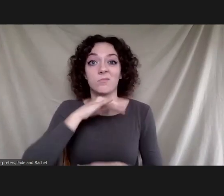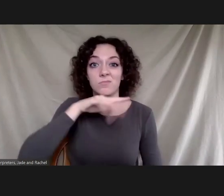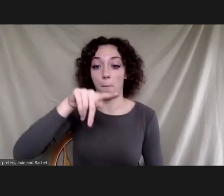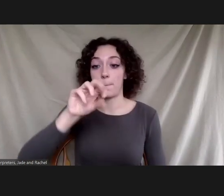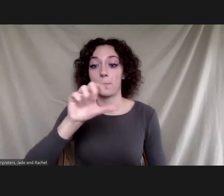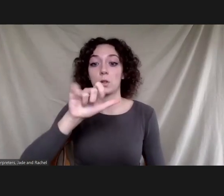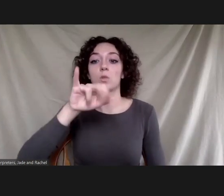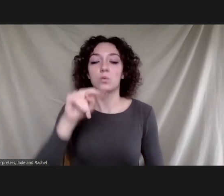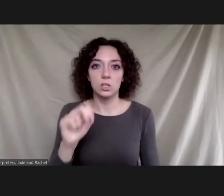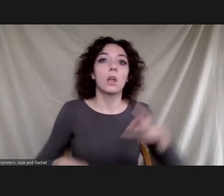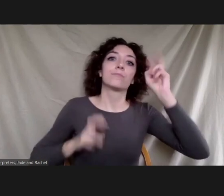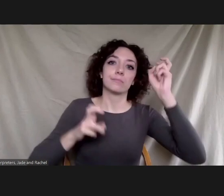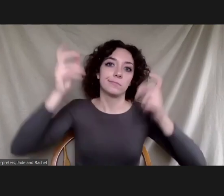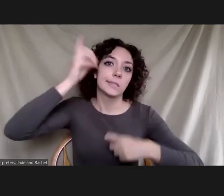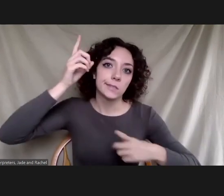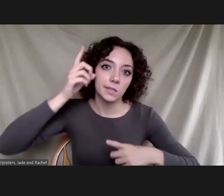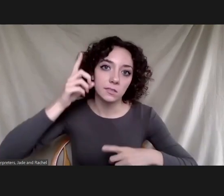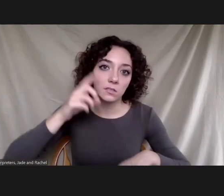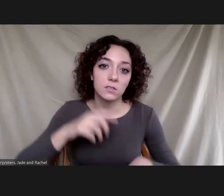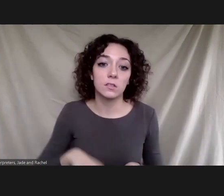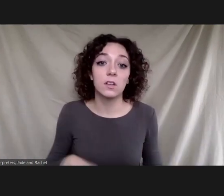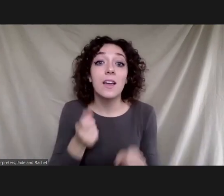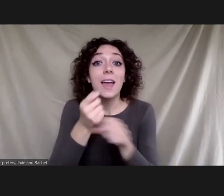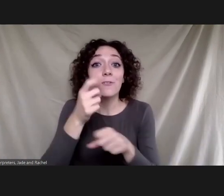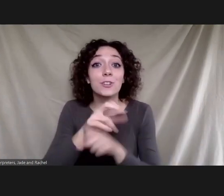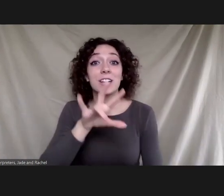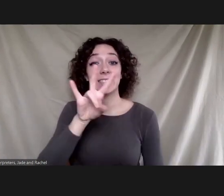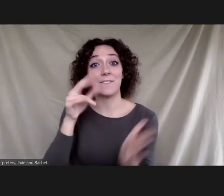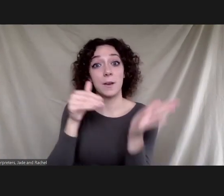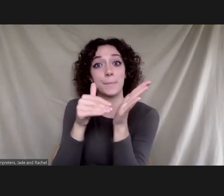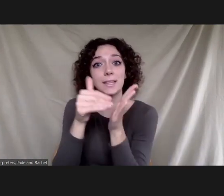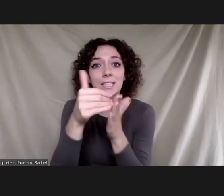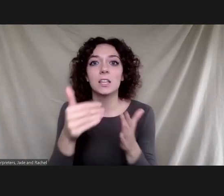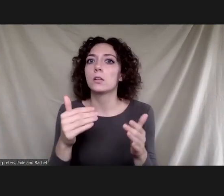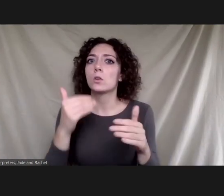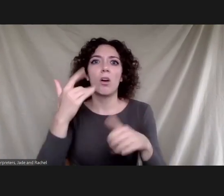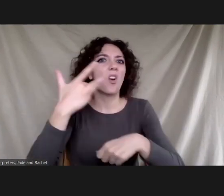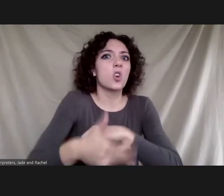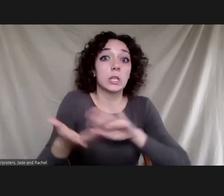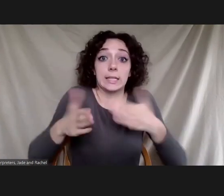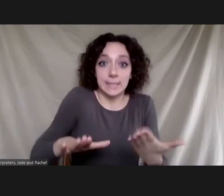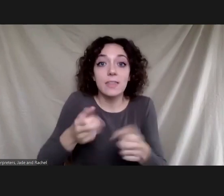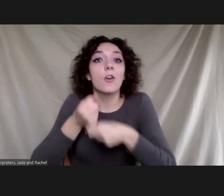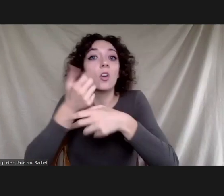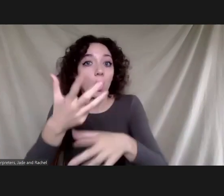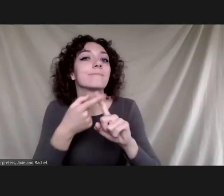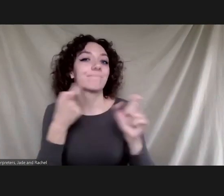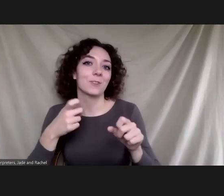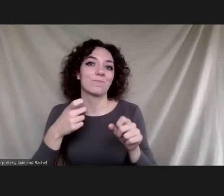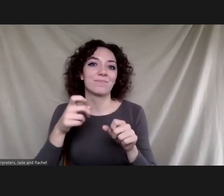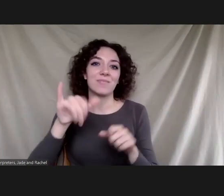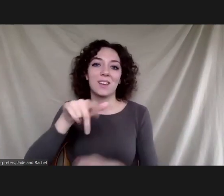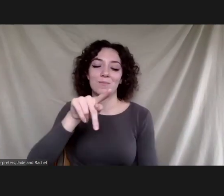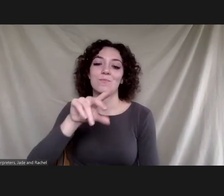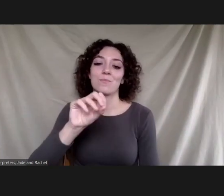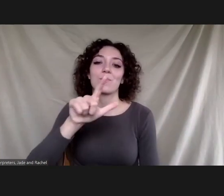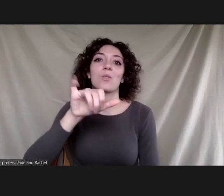particular causes seven million premature deaths worldwide and there's 300 million tons of